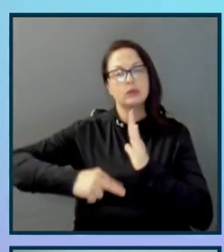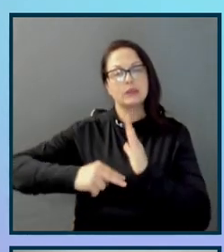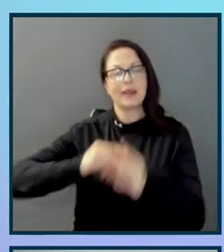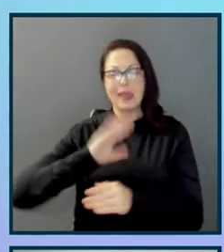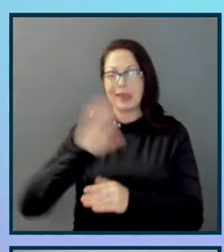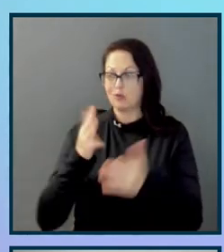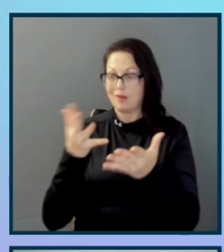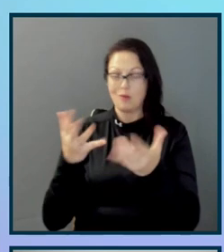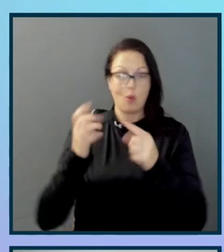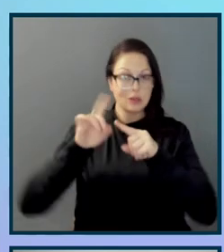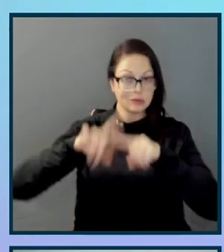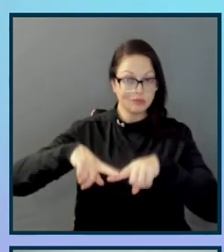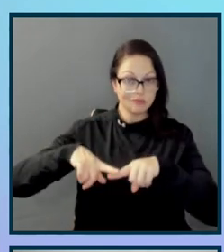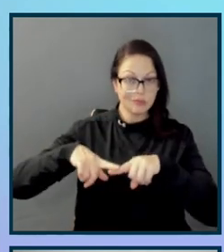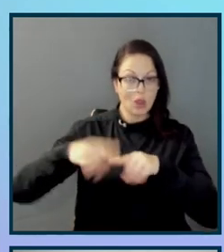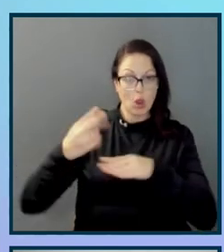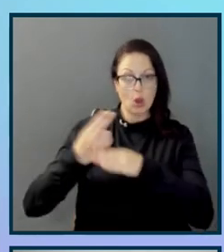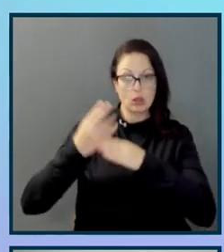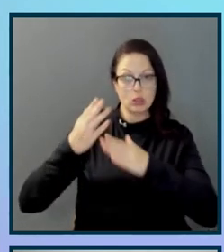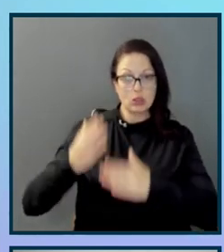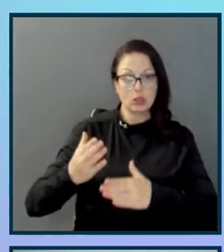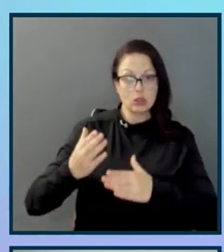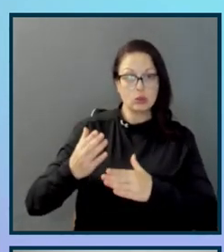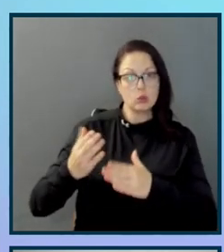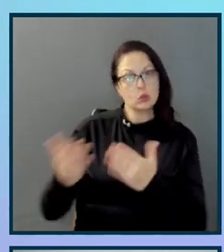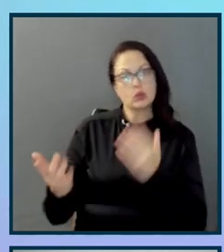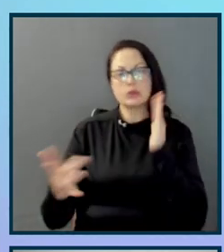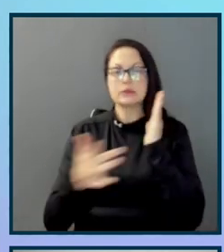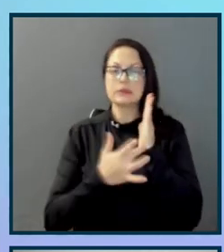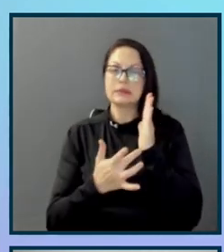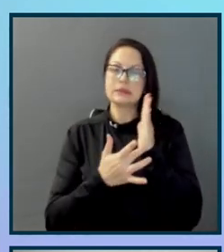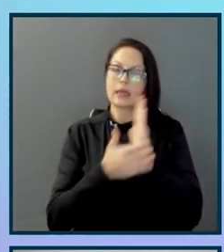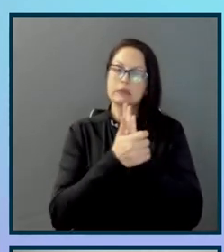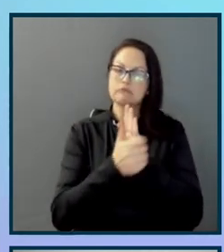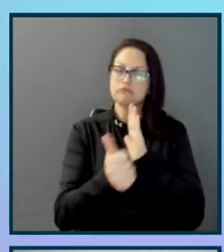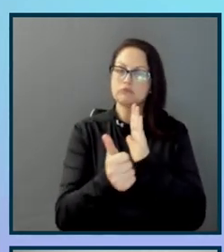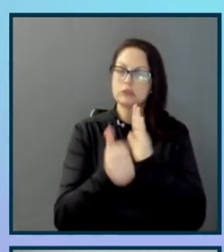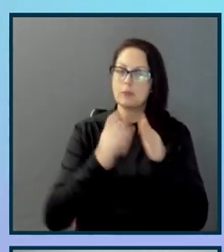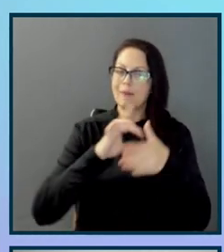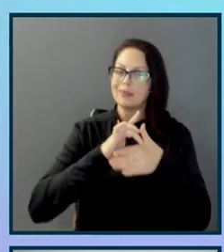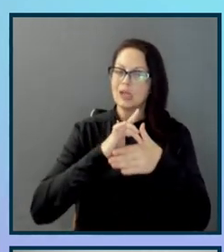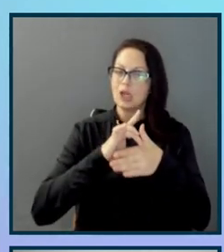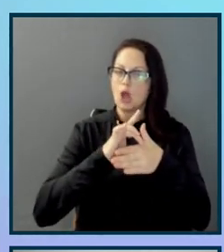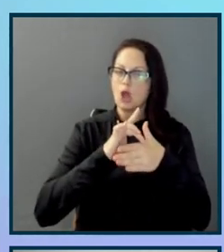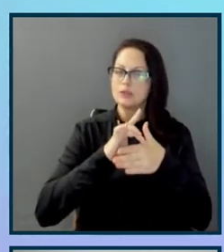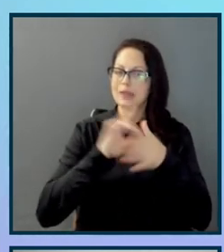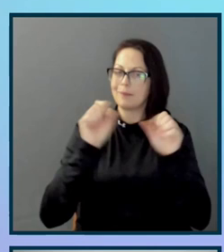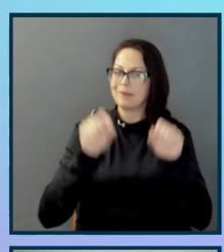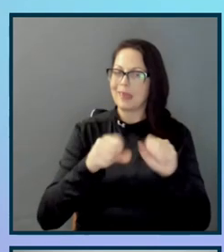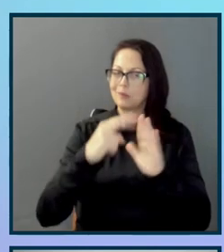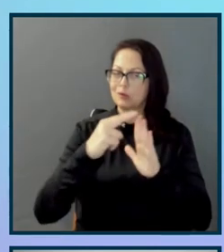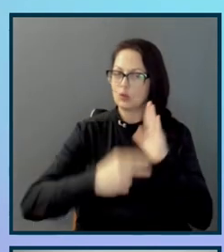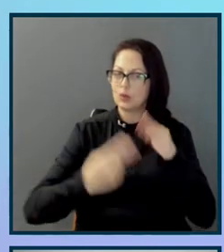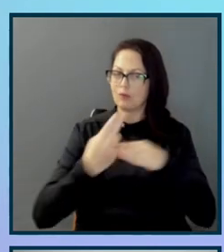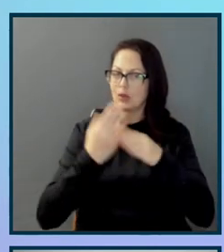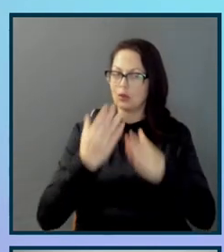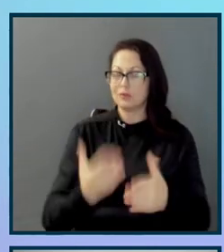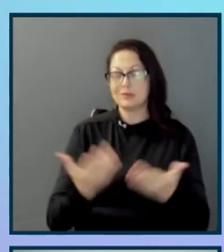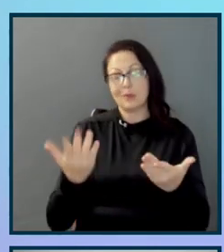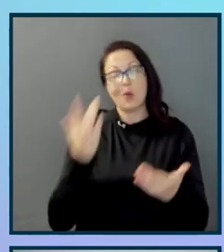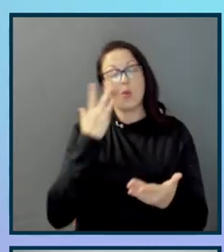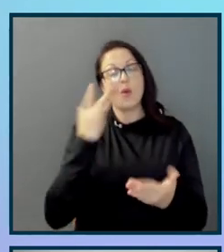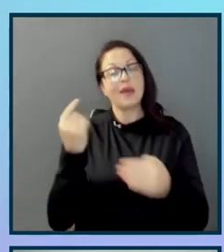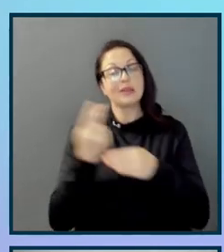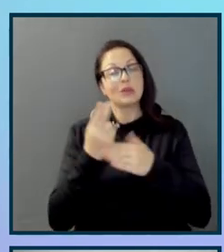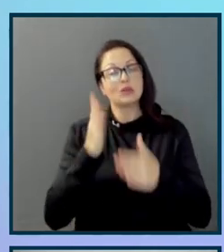want to rely on a user's level of tech savviness to make your content readable for your users. Overall, they'll just get frustrated. Or